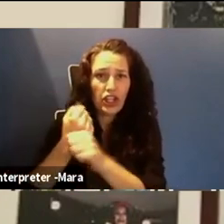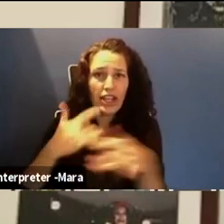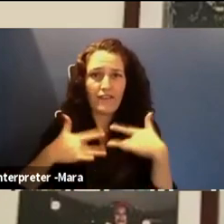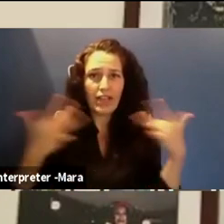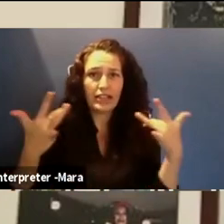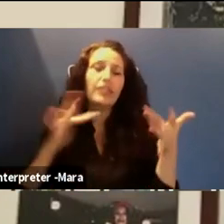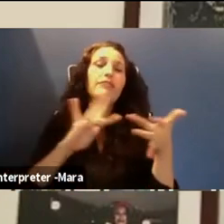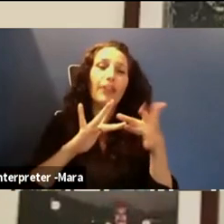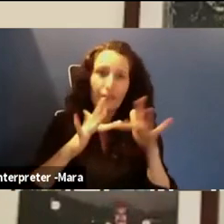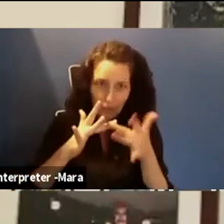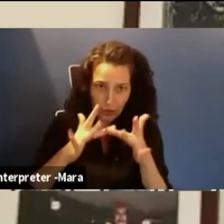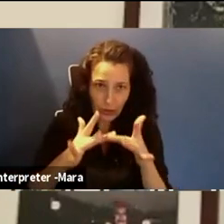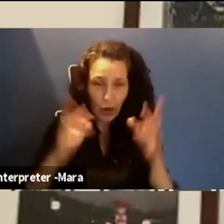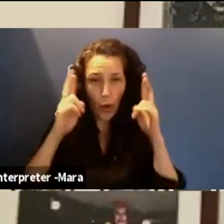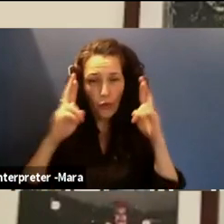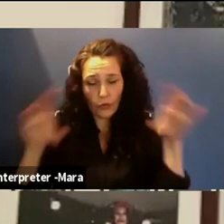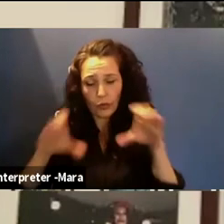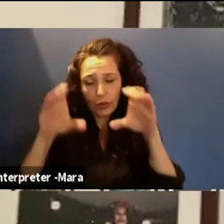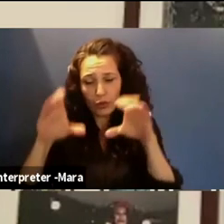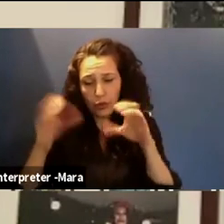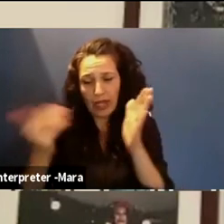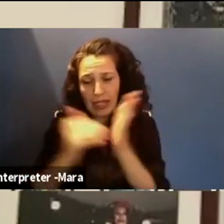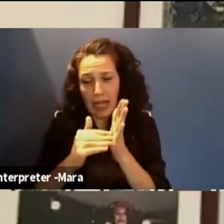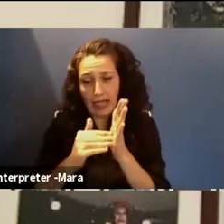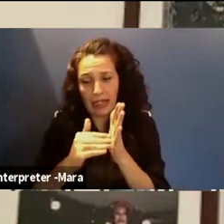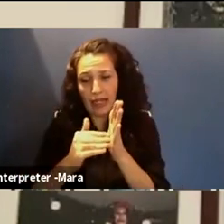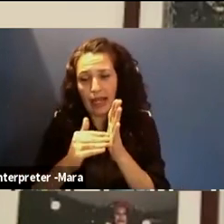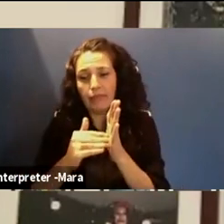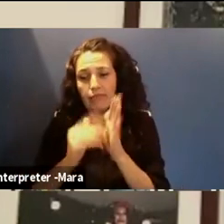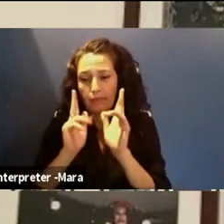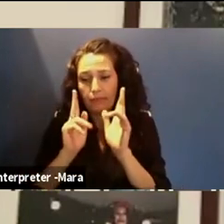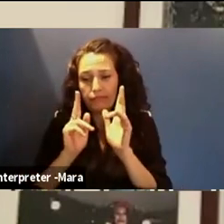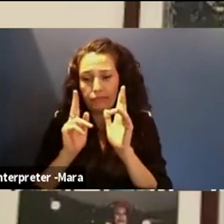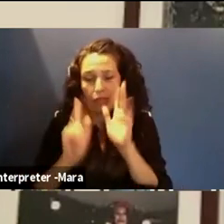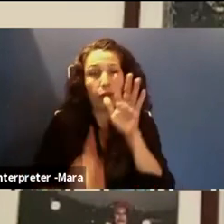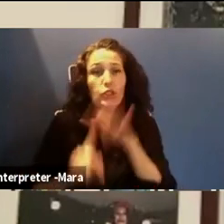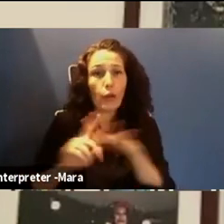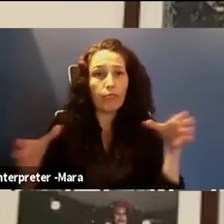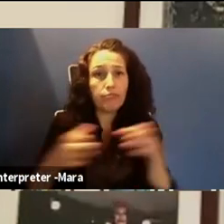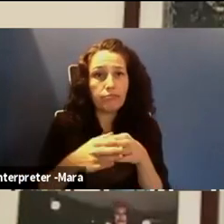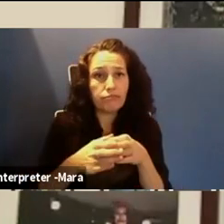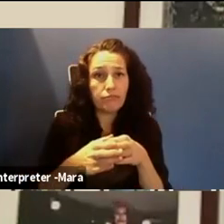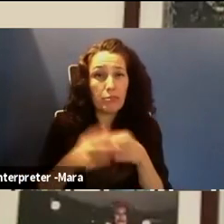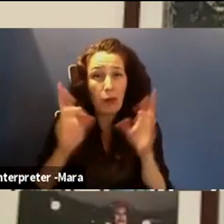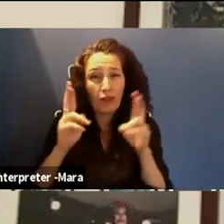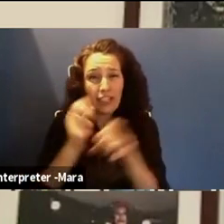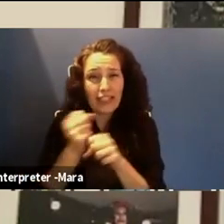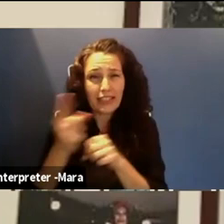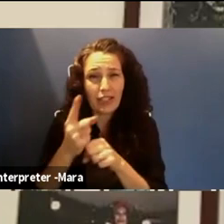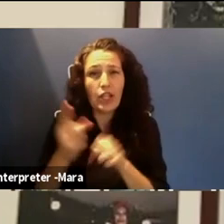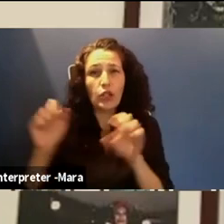them hopefully back in person in a year or so. So we encourage you to join the Institute, which you can do at cjain